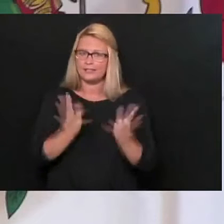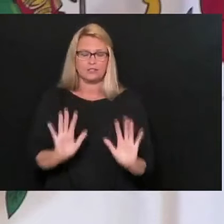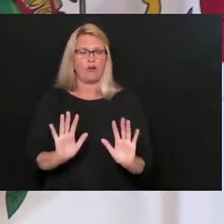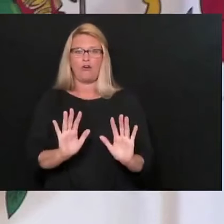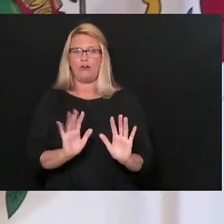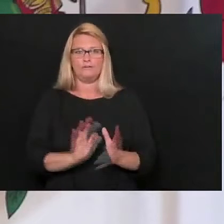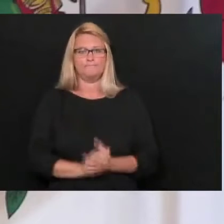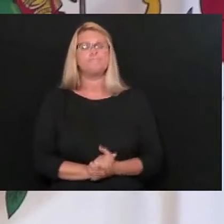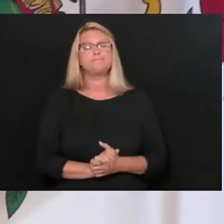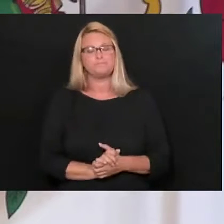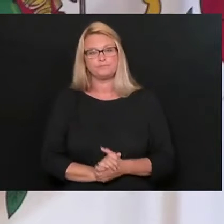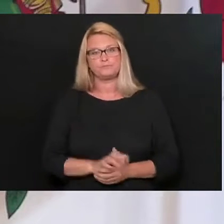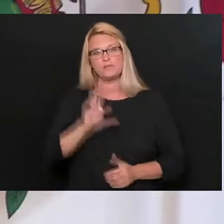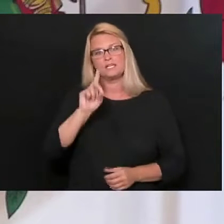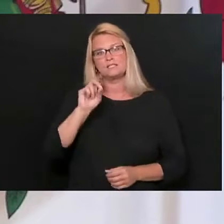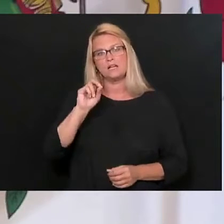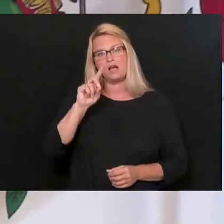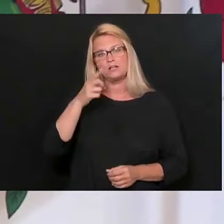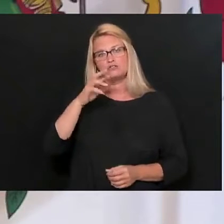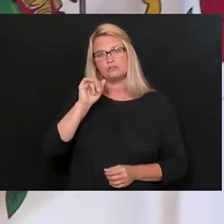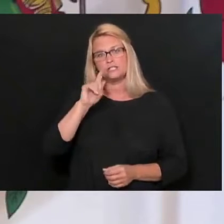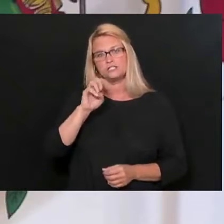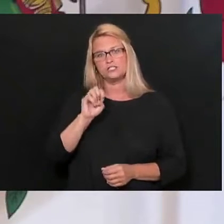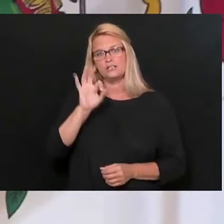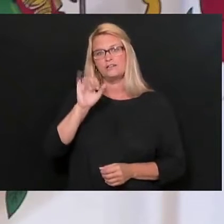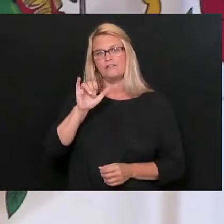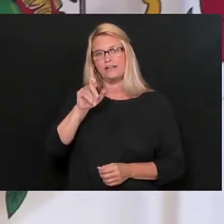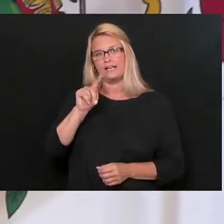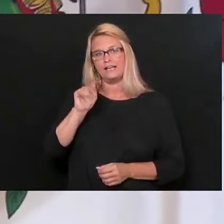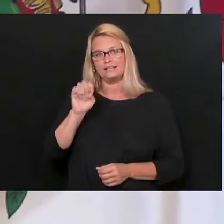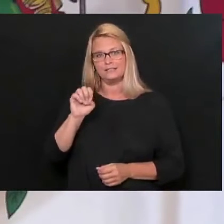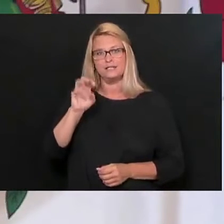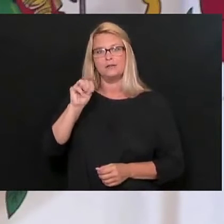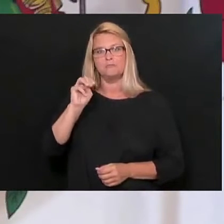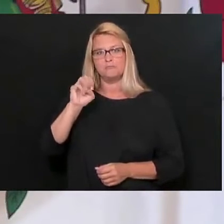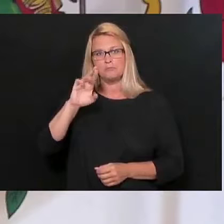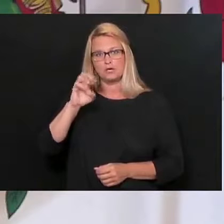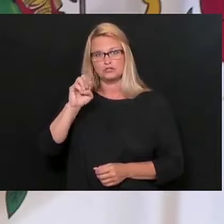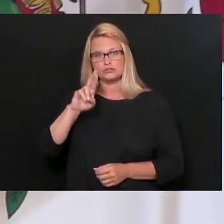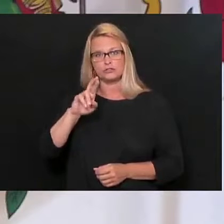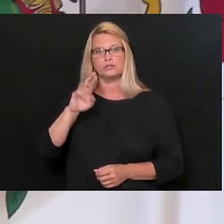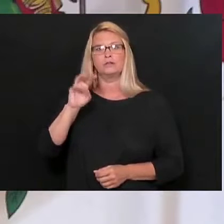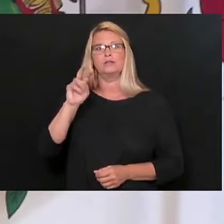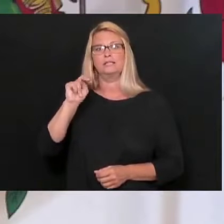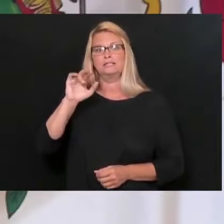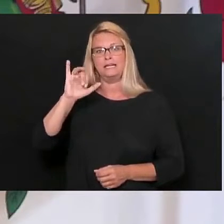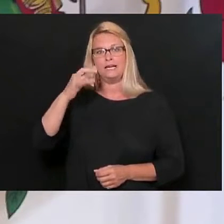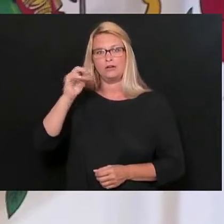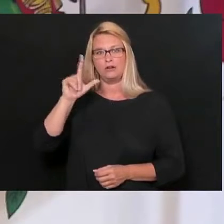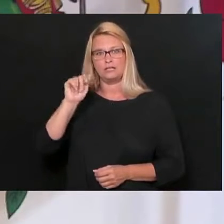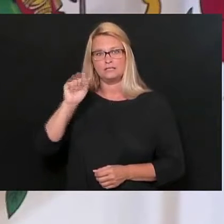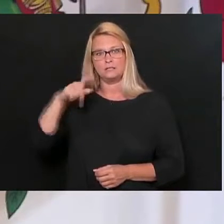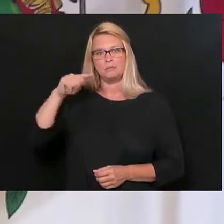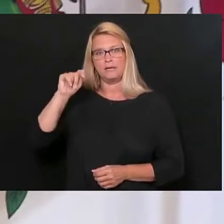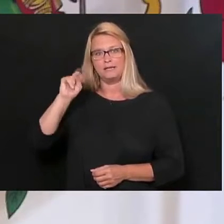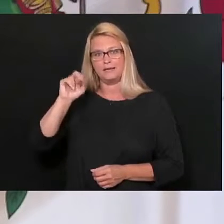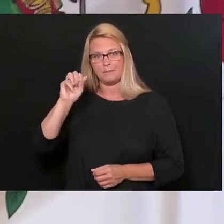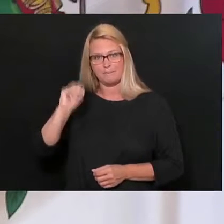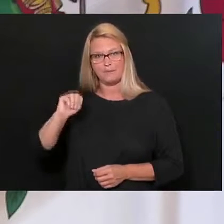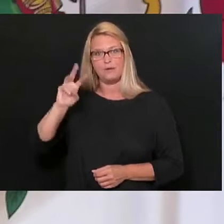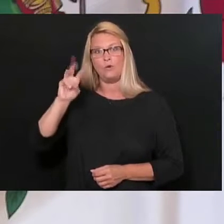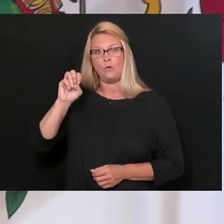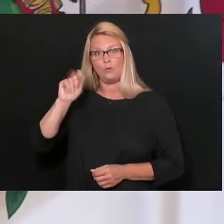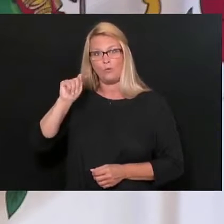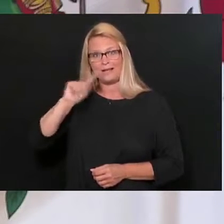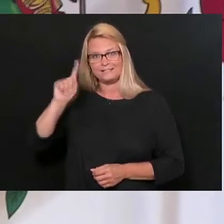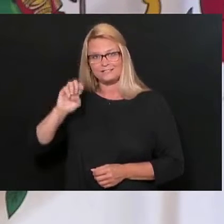is to it. But Doddridge, Fayette, Mason, Mercer, Monroe, Nicholas, Putnam, Upshur, Wayne, Wetzel,